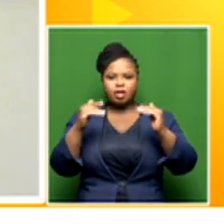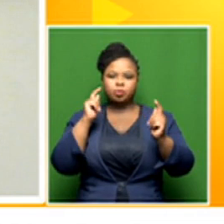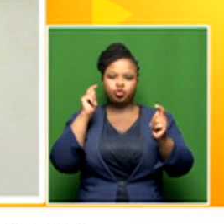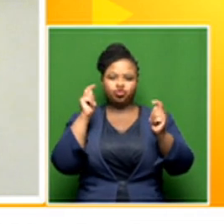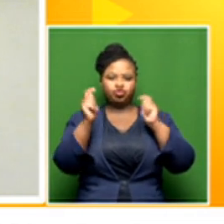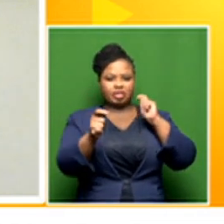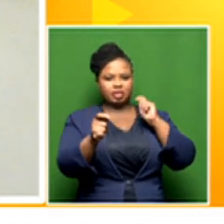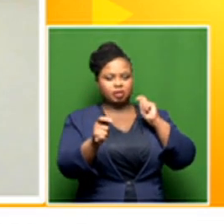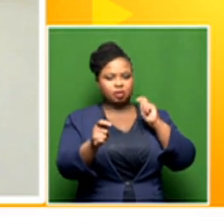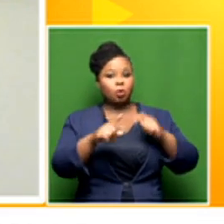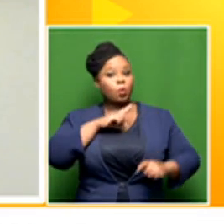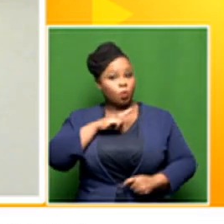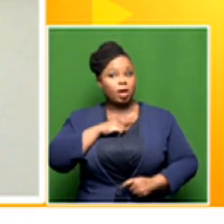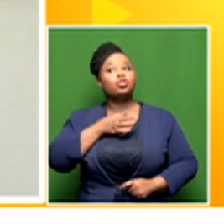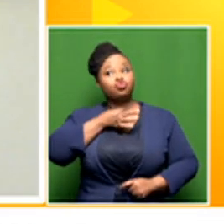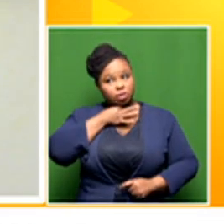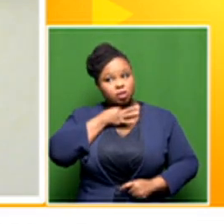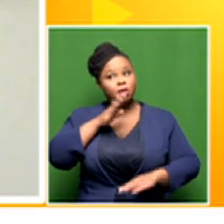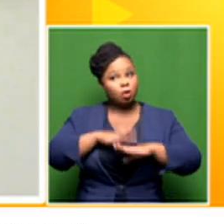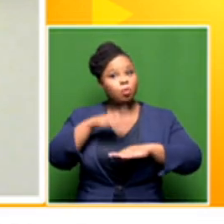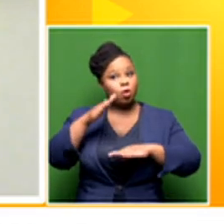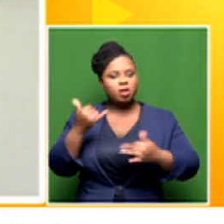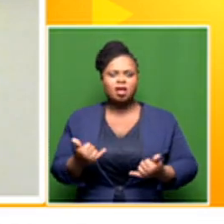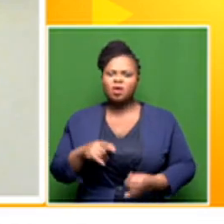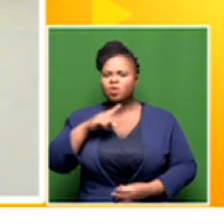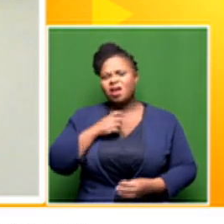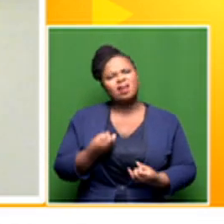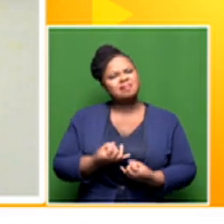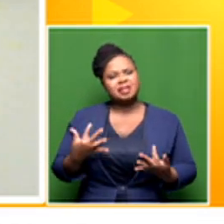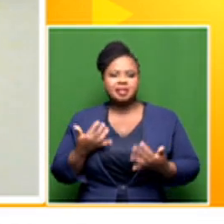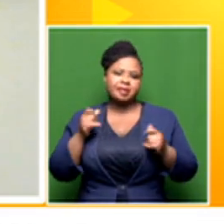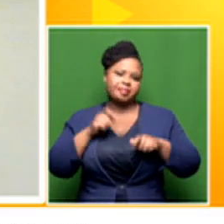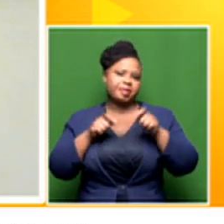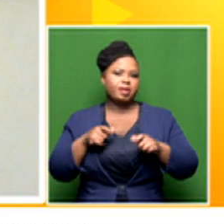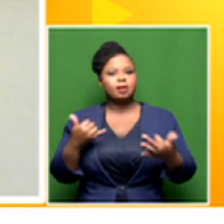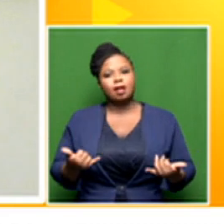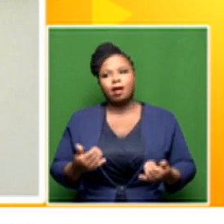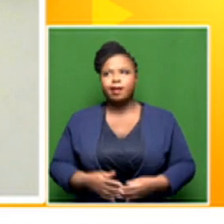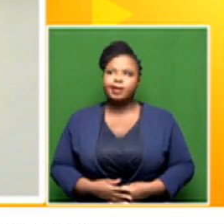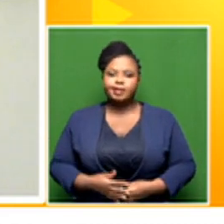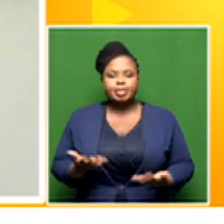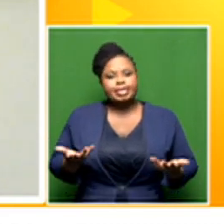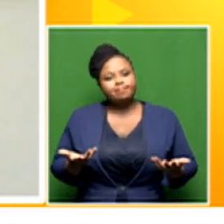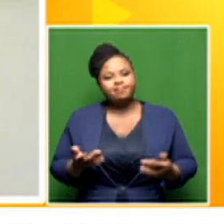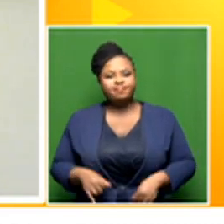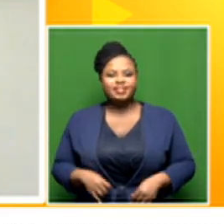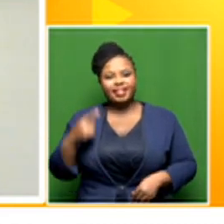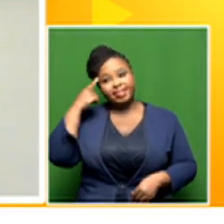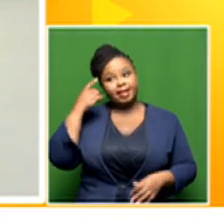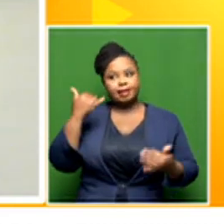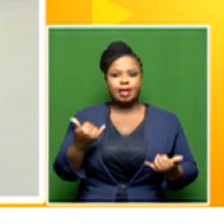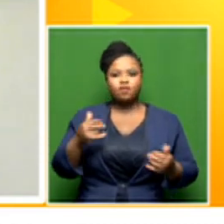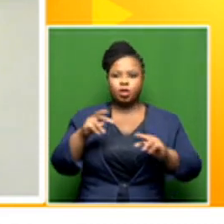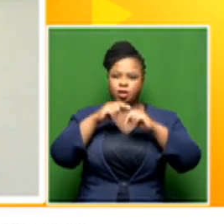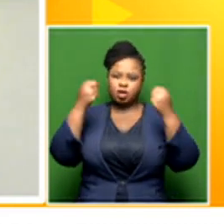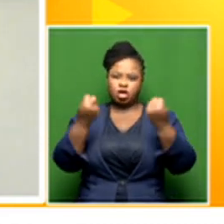raising awareness that the risk has increased. I think a lot of us probably use the the national level as